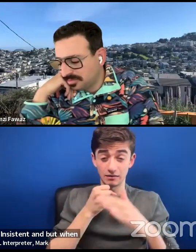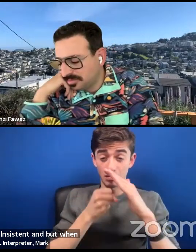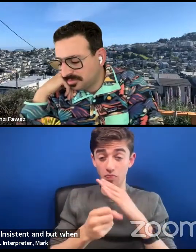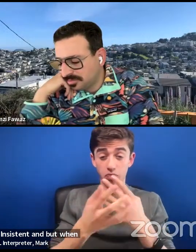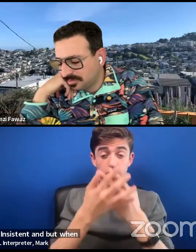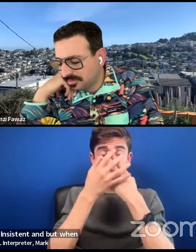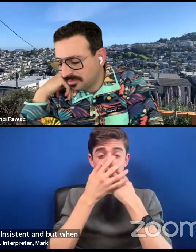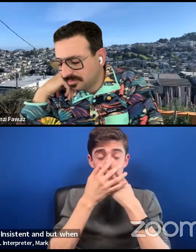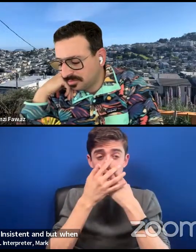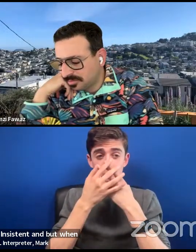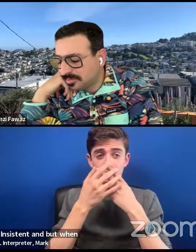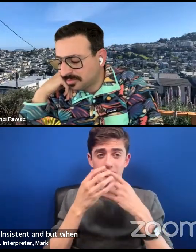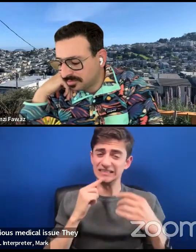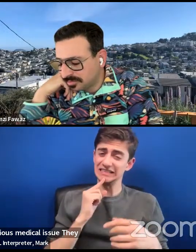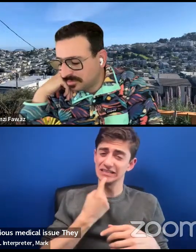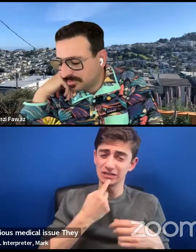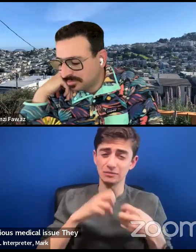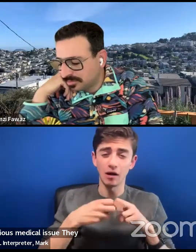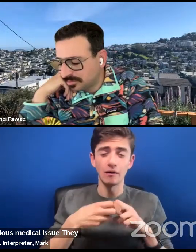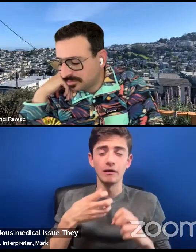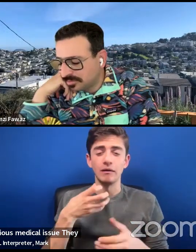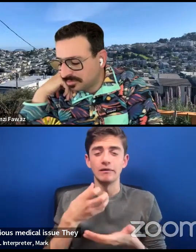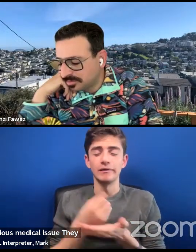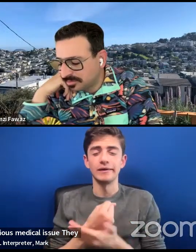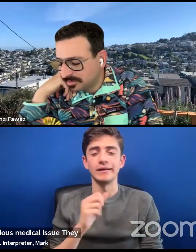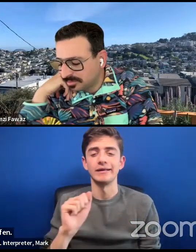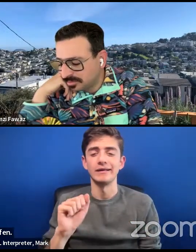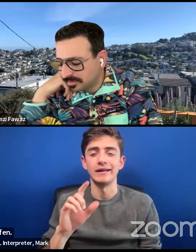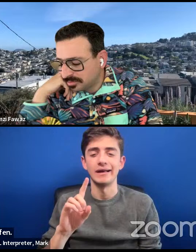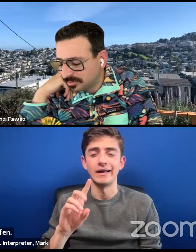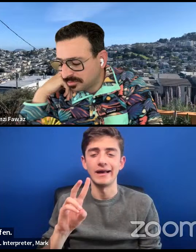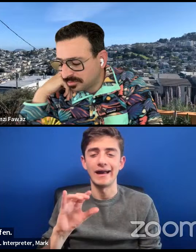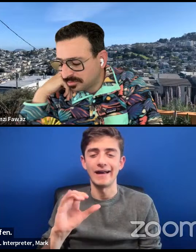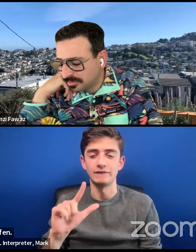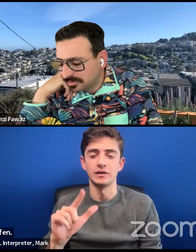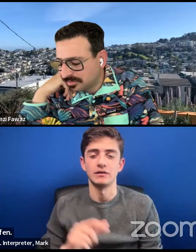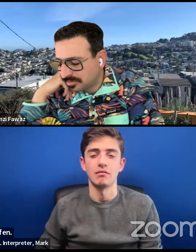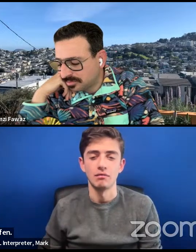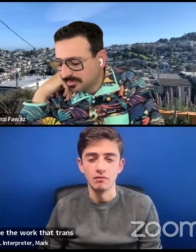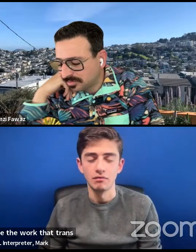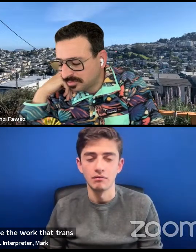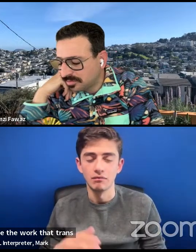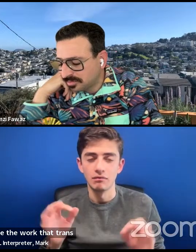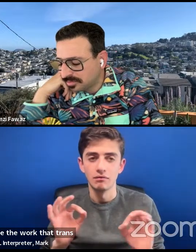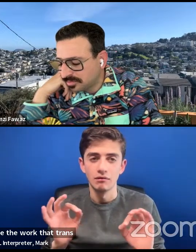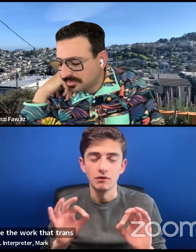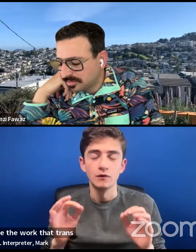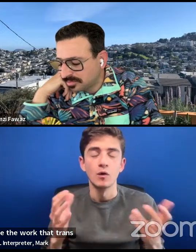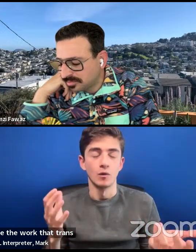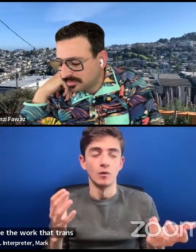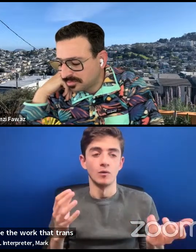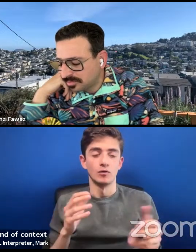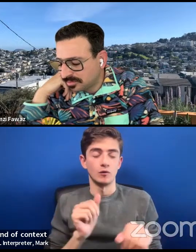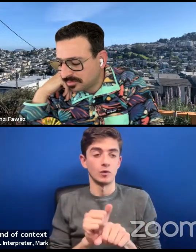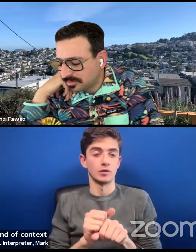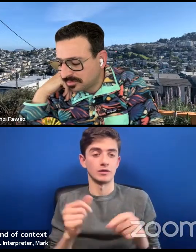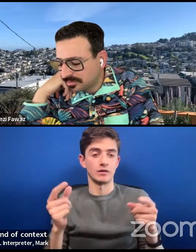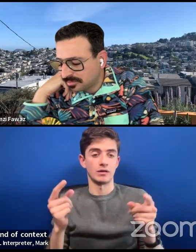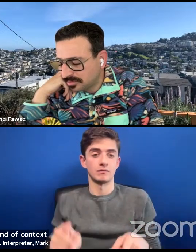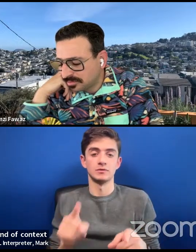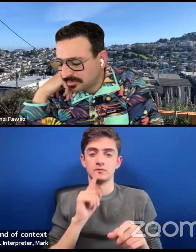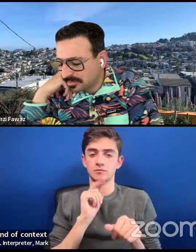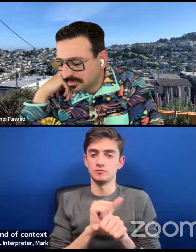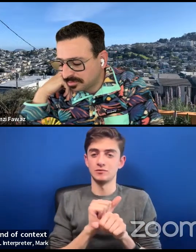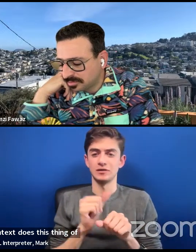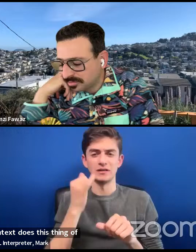get ibuprofen. So it's like, so I just like the work that trans does, I think in that kind of context, does this thing of kind of obscuring